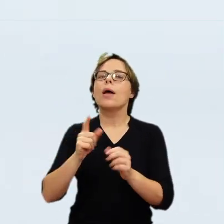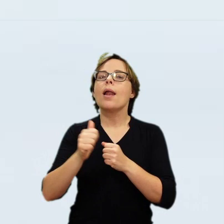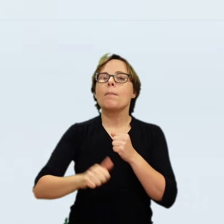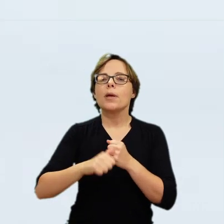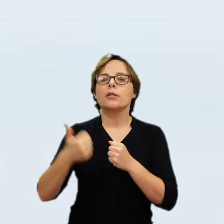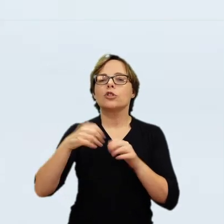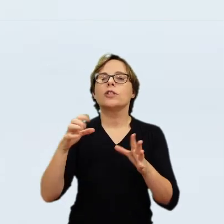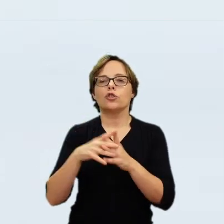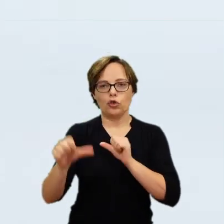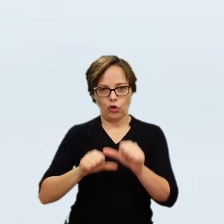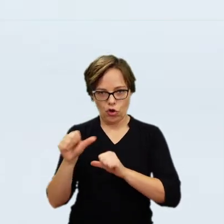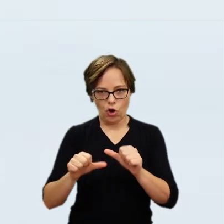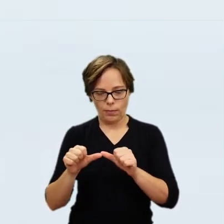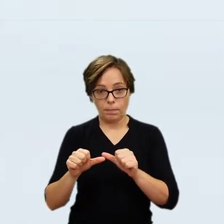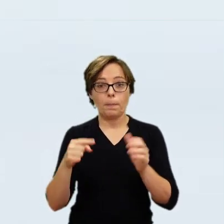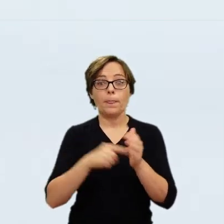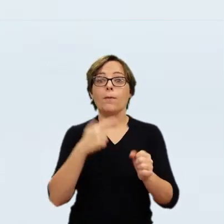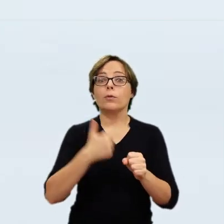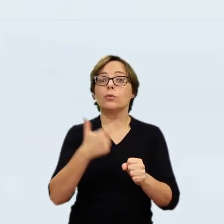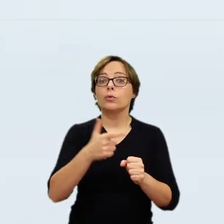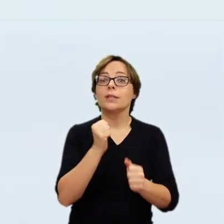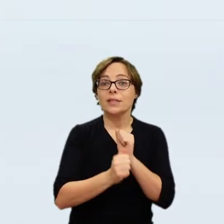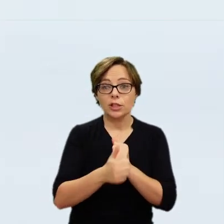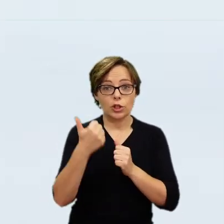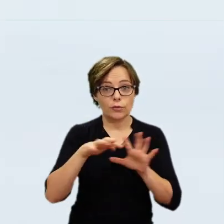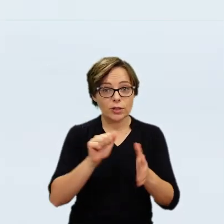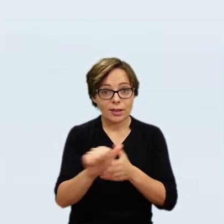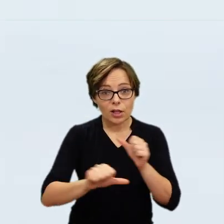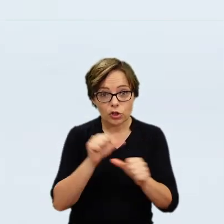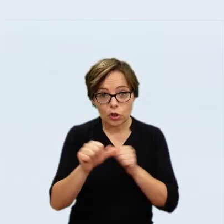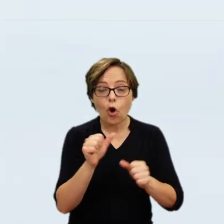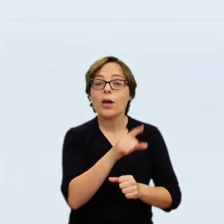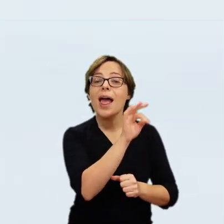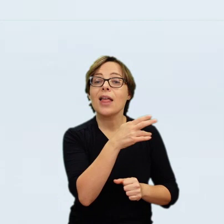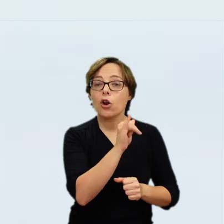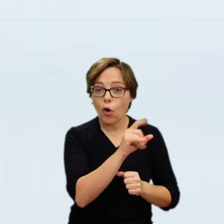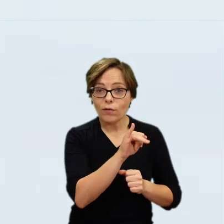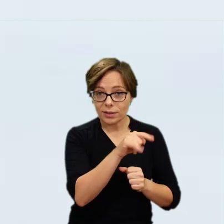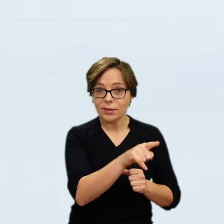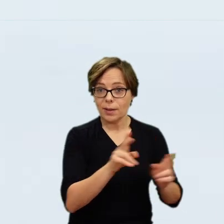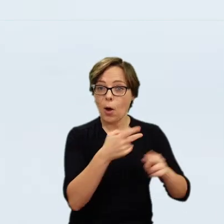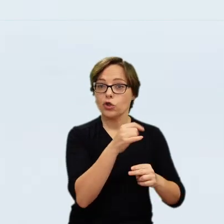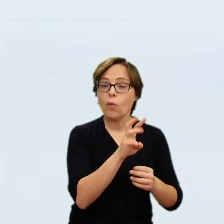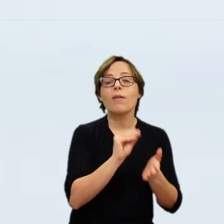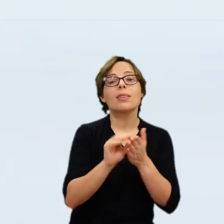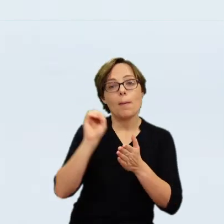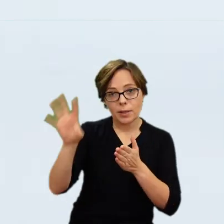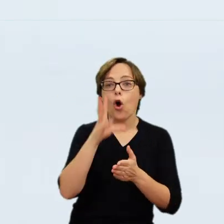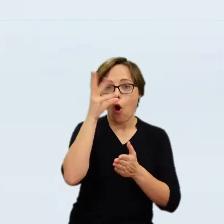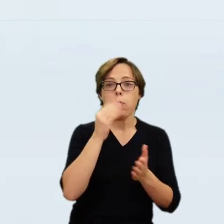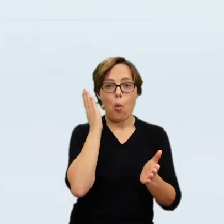Upon inquiring, Bredius was told that Tarnowsky owned a Rembrandt. Through the introduction of Jeze